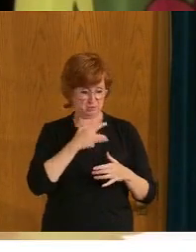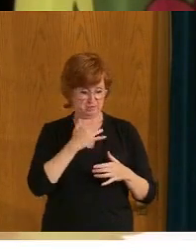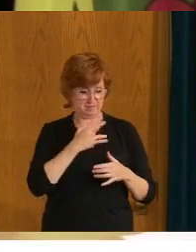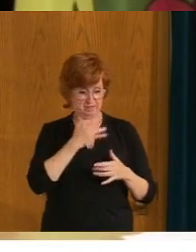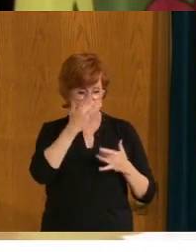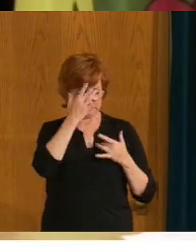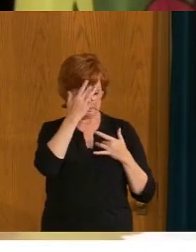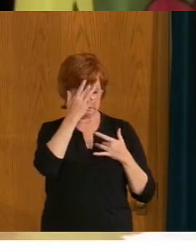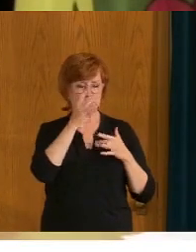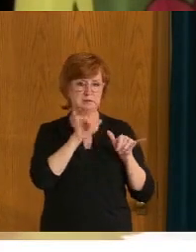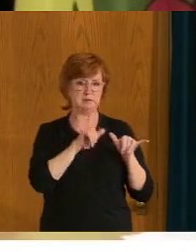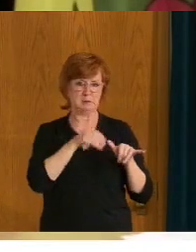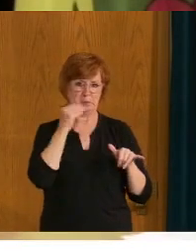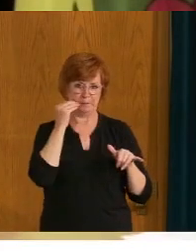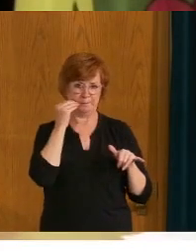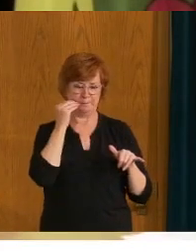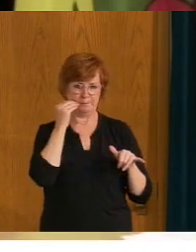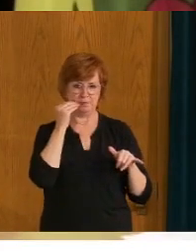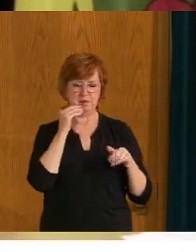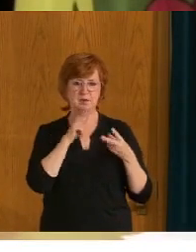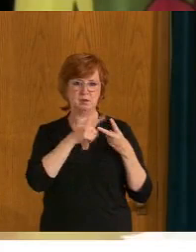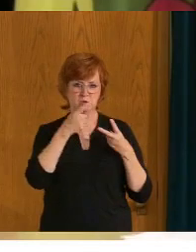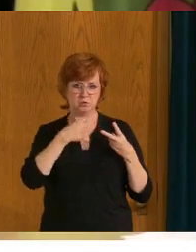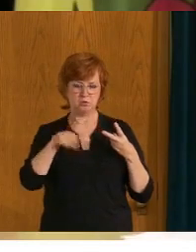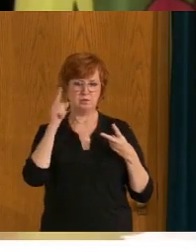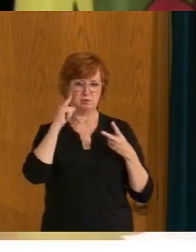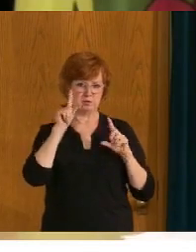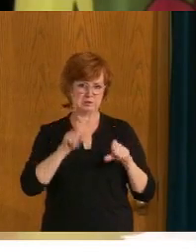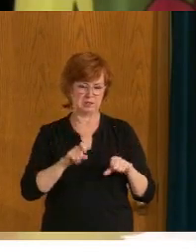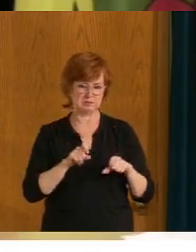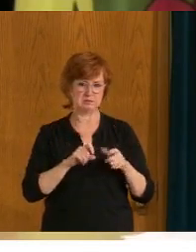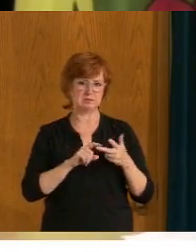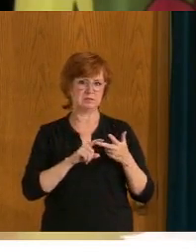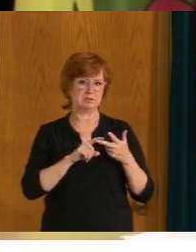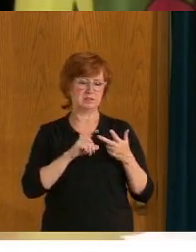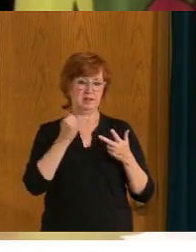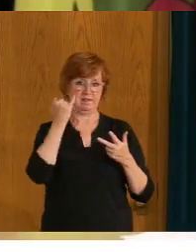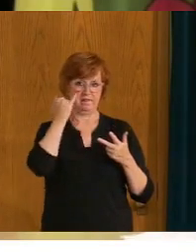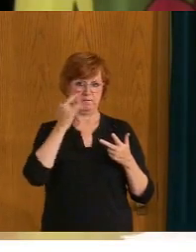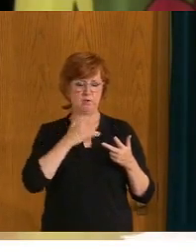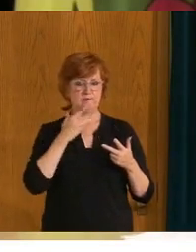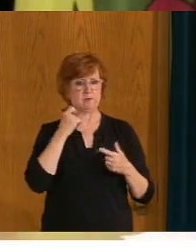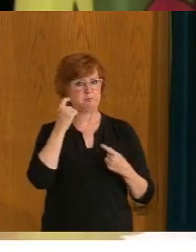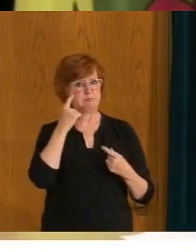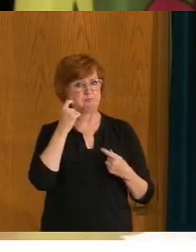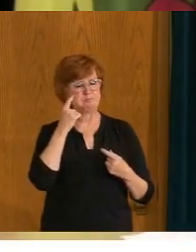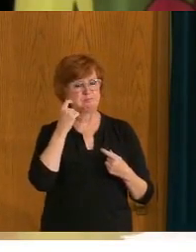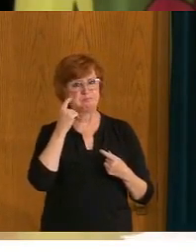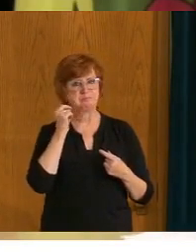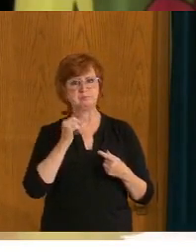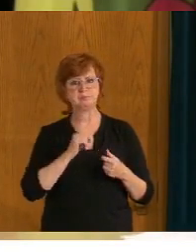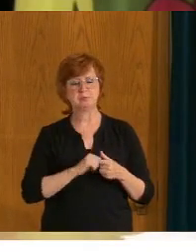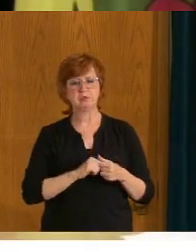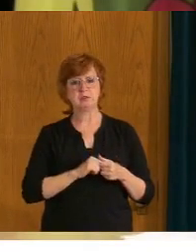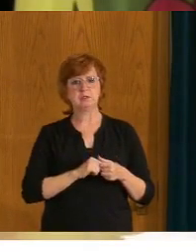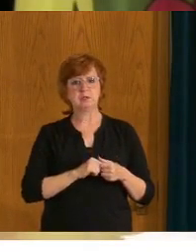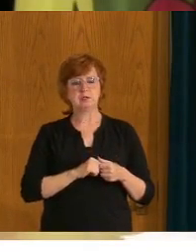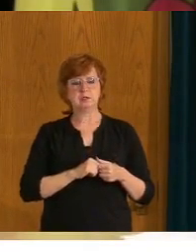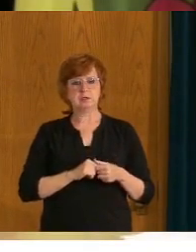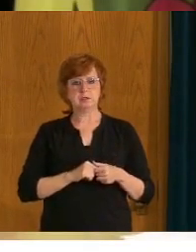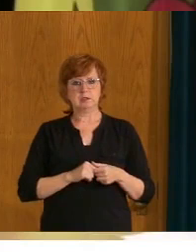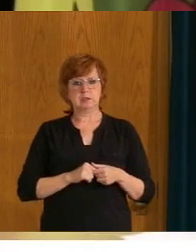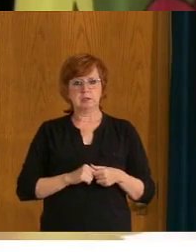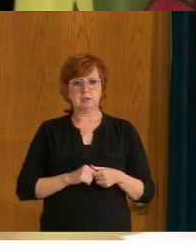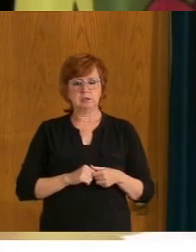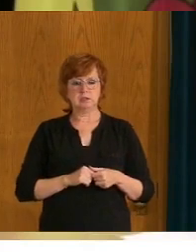better. And, uh, you might want to go get tested as well. If your symptoms are, are, are thought to be something, uh, near, uh, COVID. So the, the,